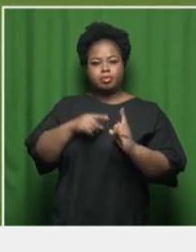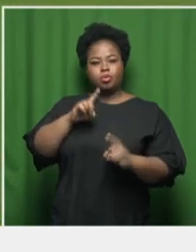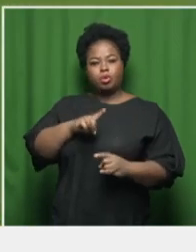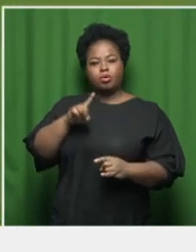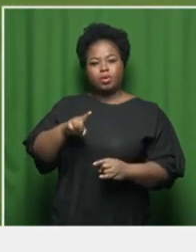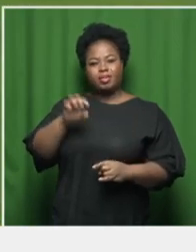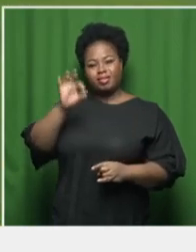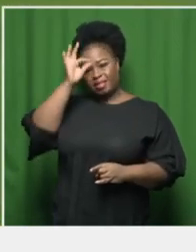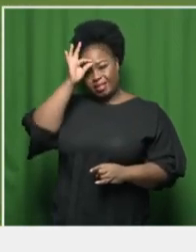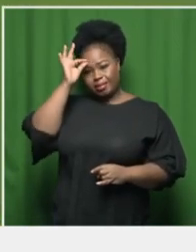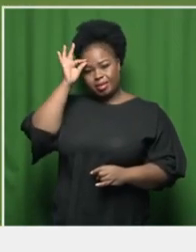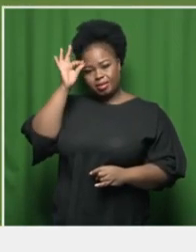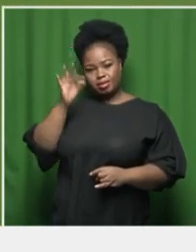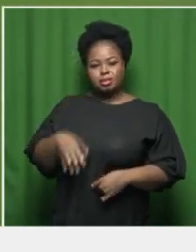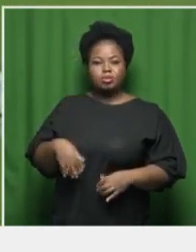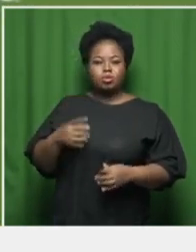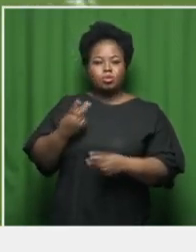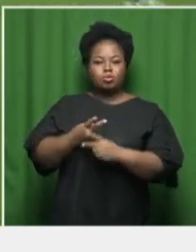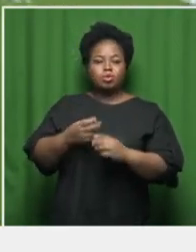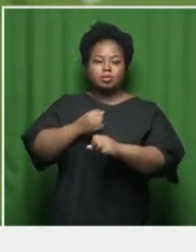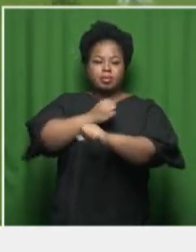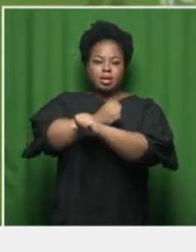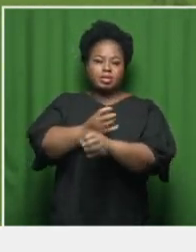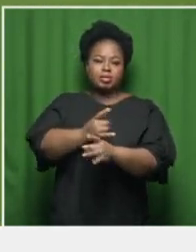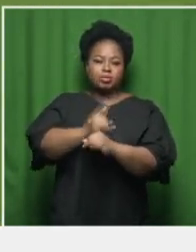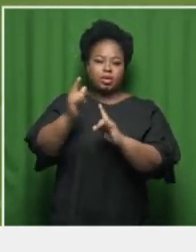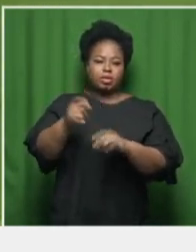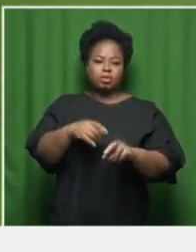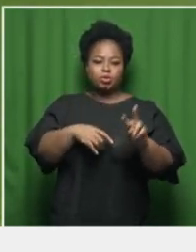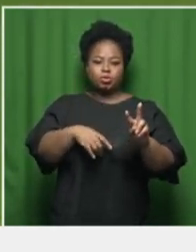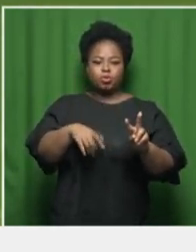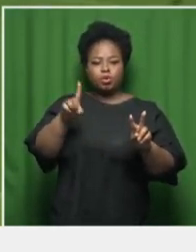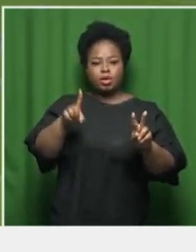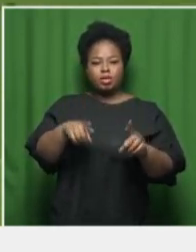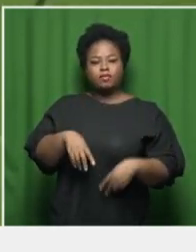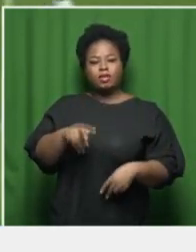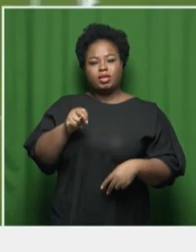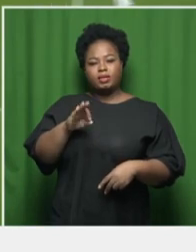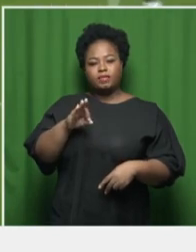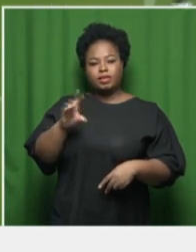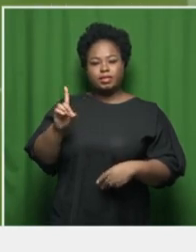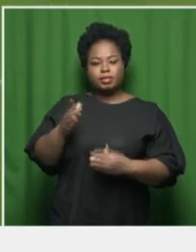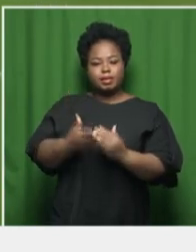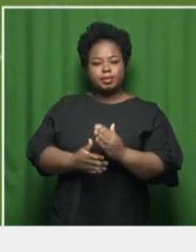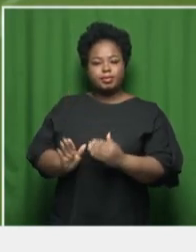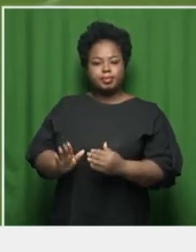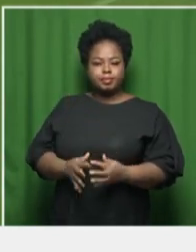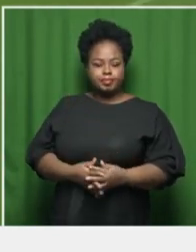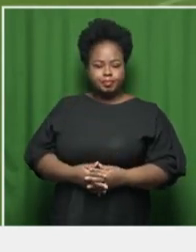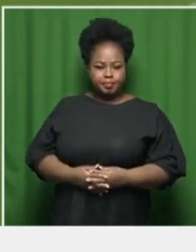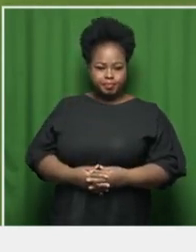113th minutes to give pirates a 2-1 victory over the national first division side